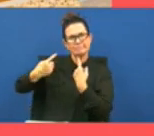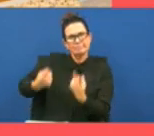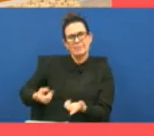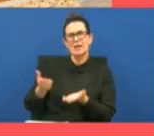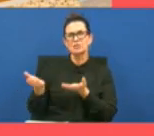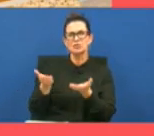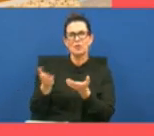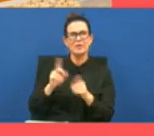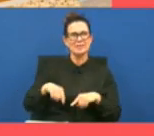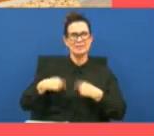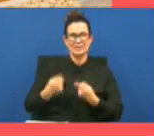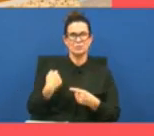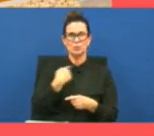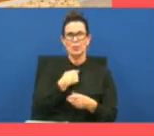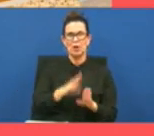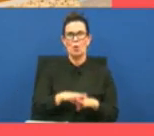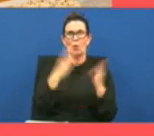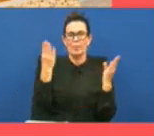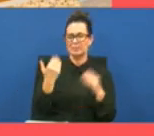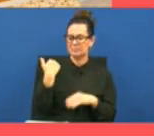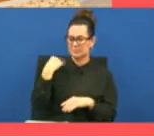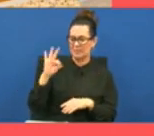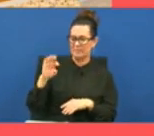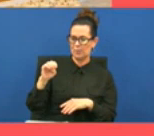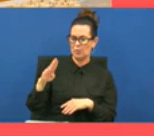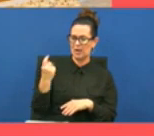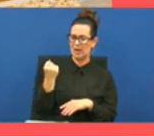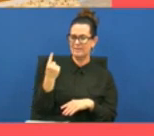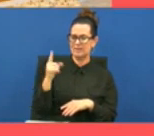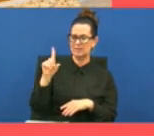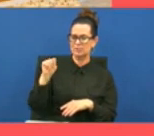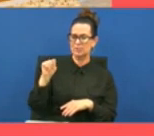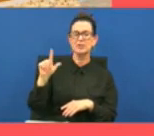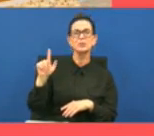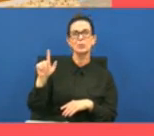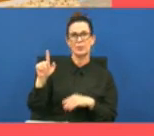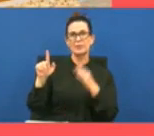since the doors opened on february the 11th 2021